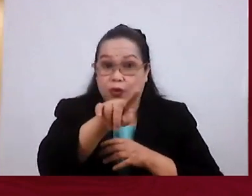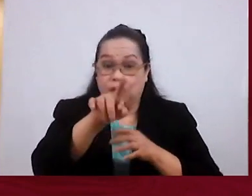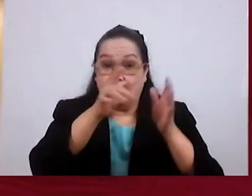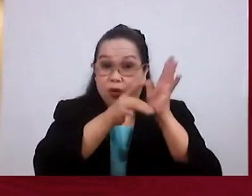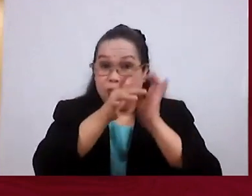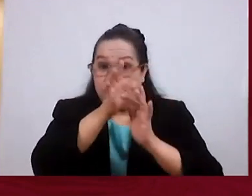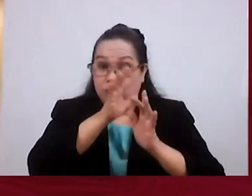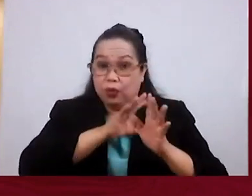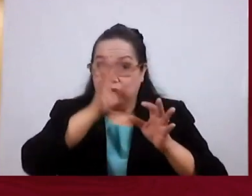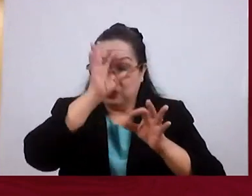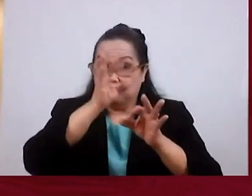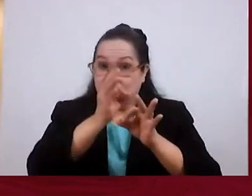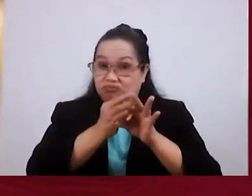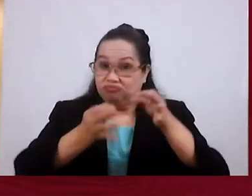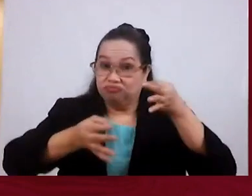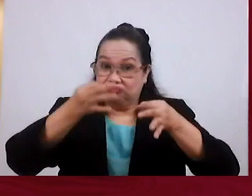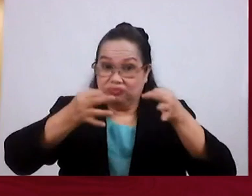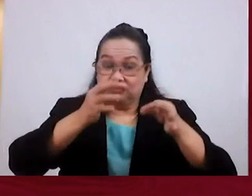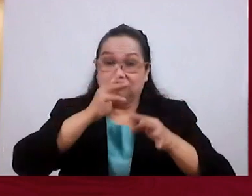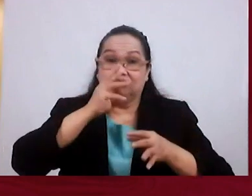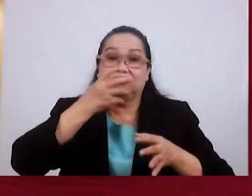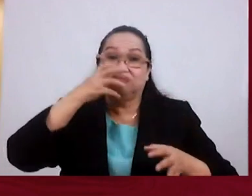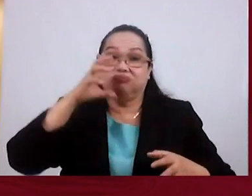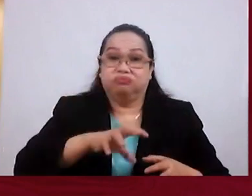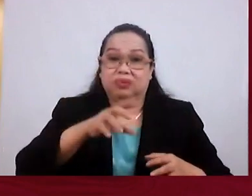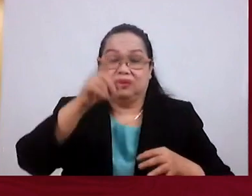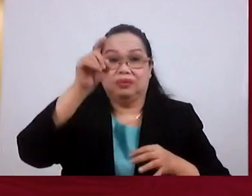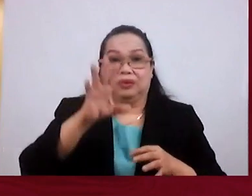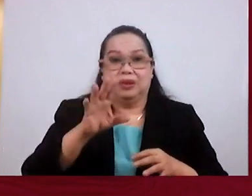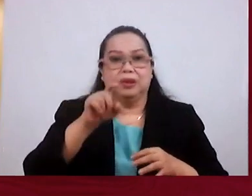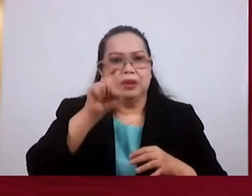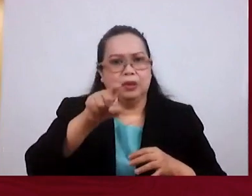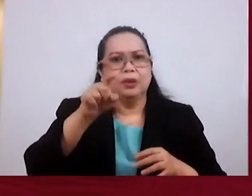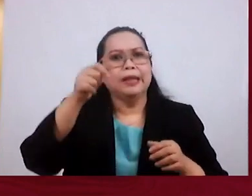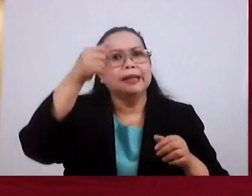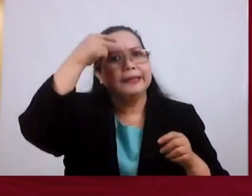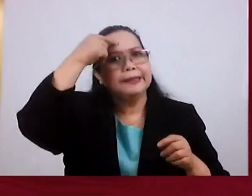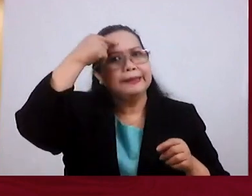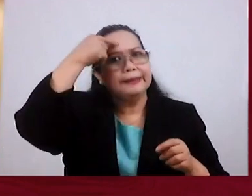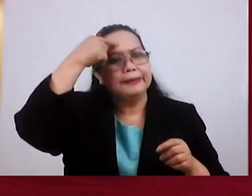There's nothing But judgment Ahead You better rethink